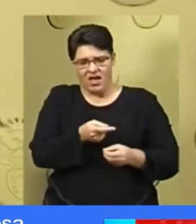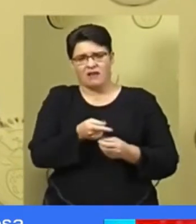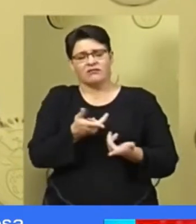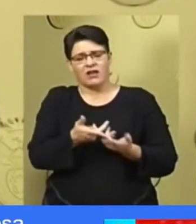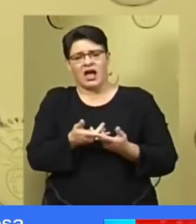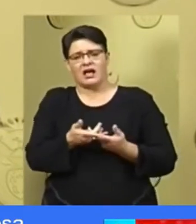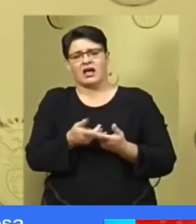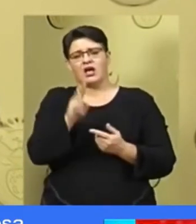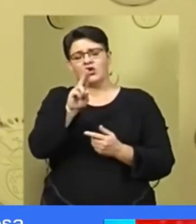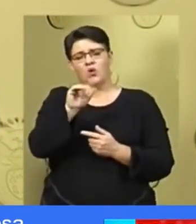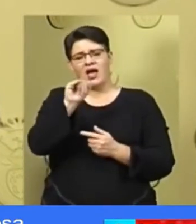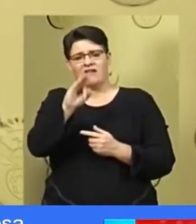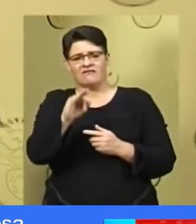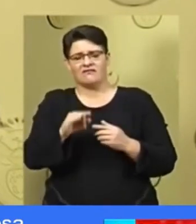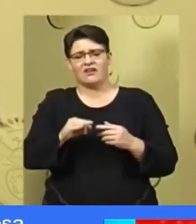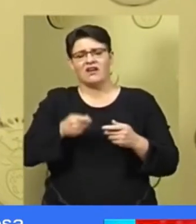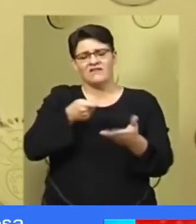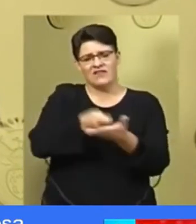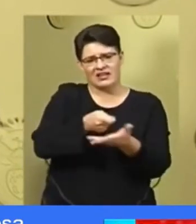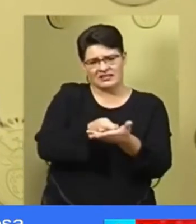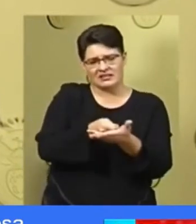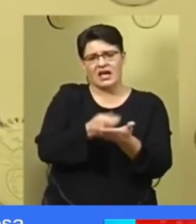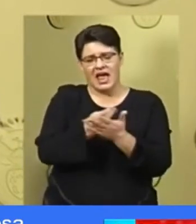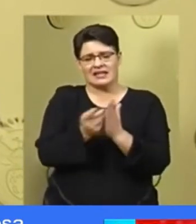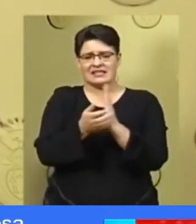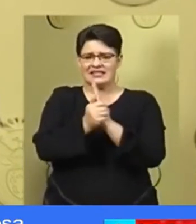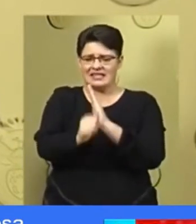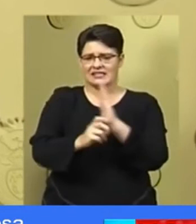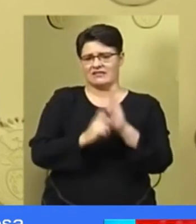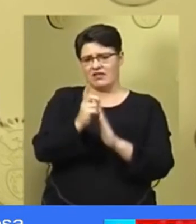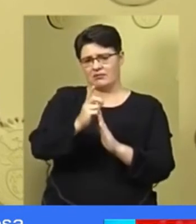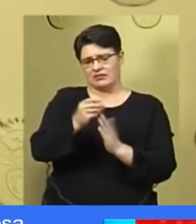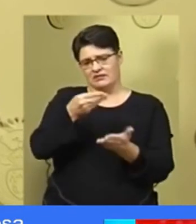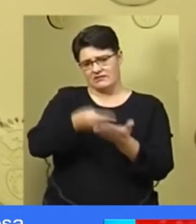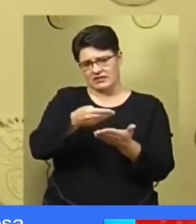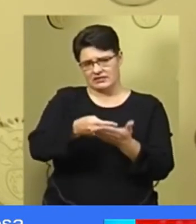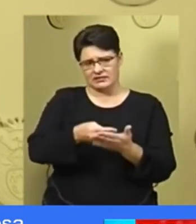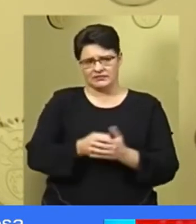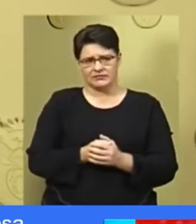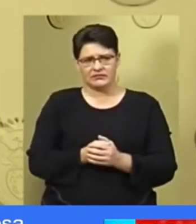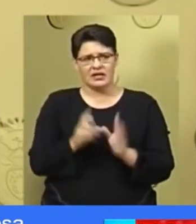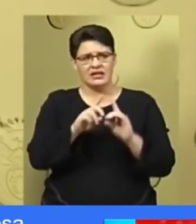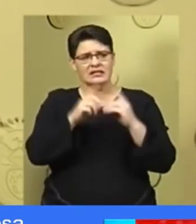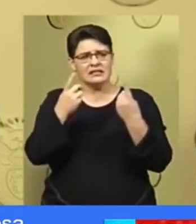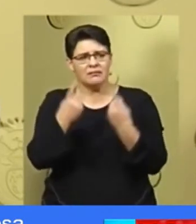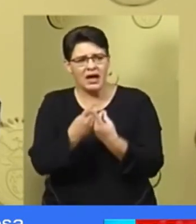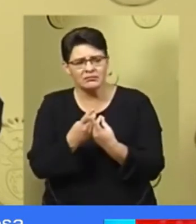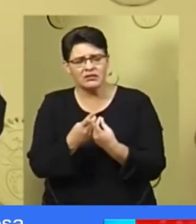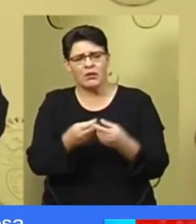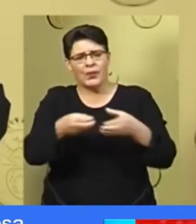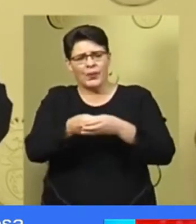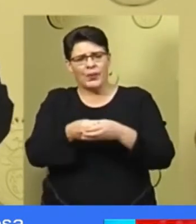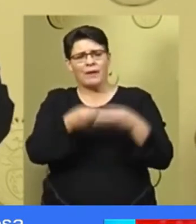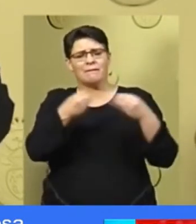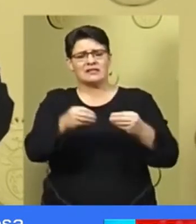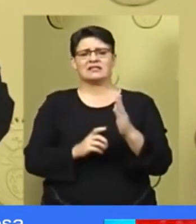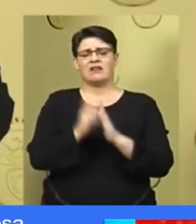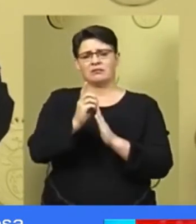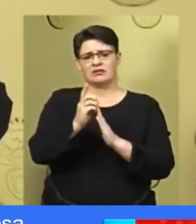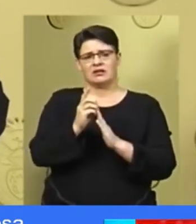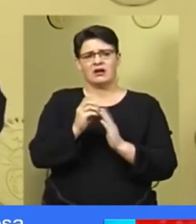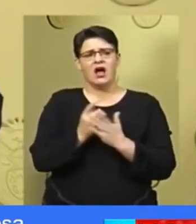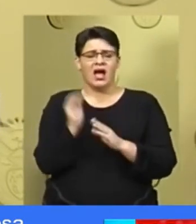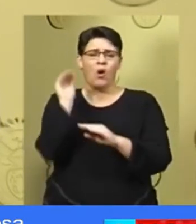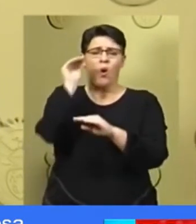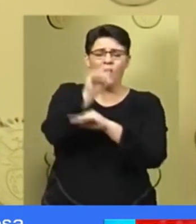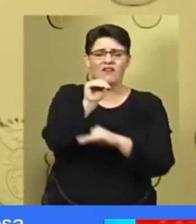and employer contributions to the skills development fund. The Department of Small Business Development has